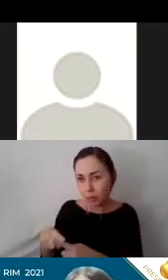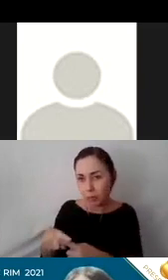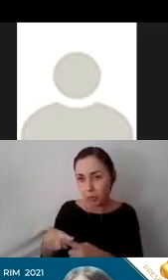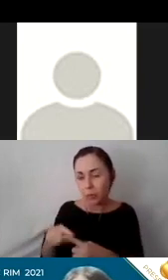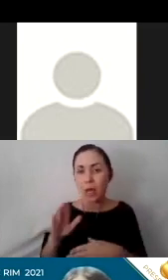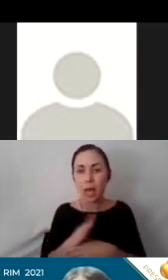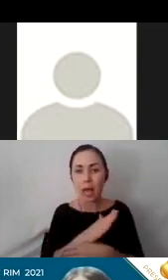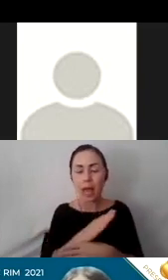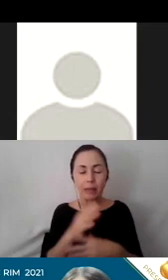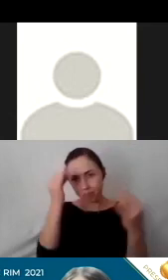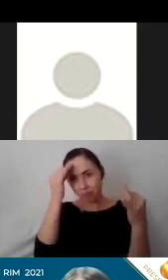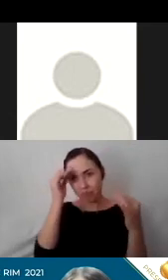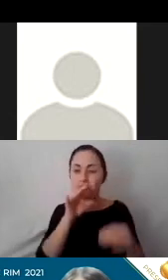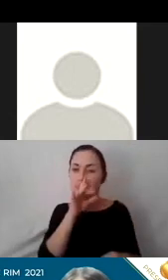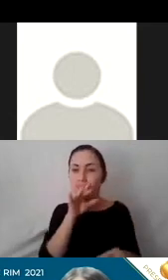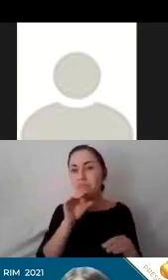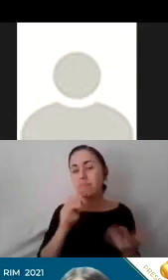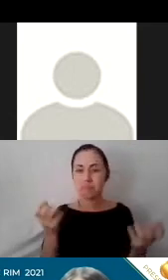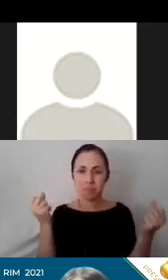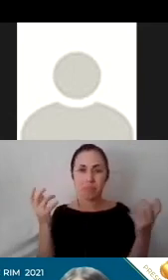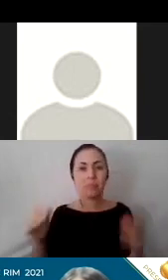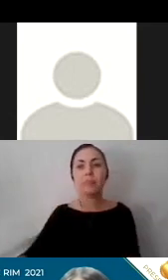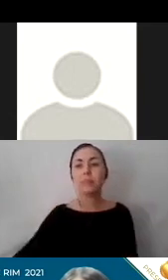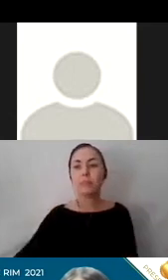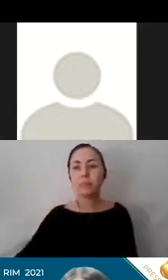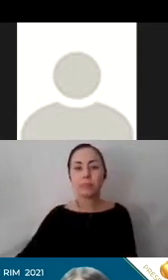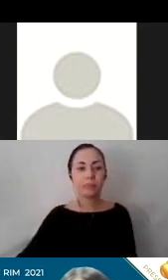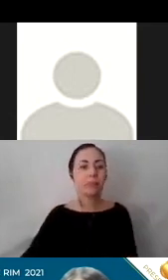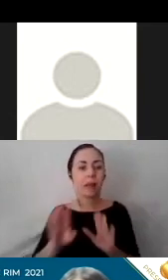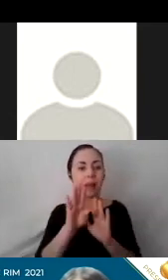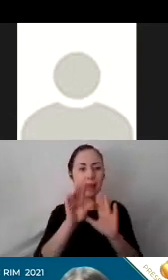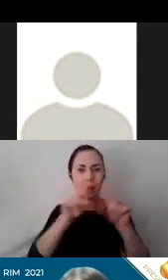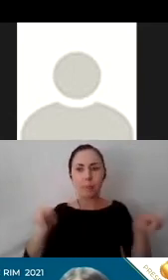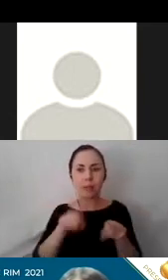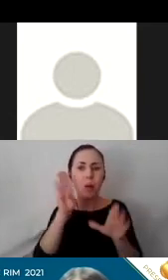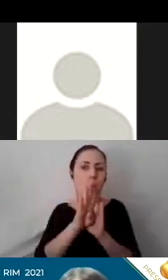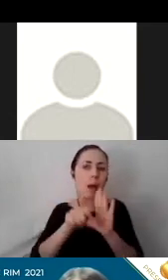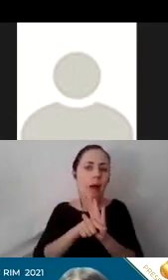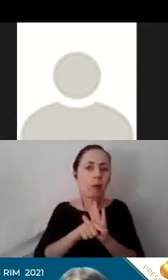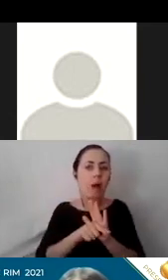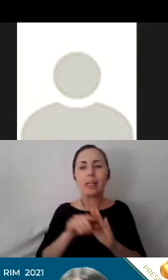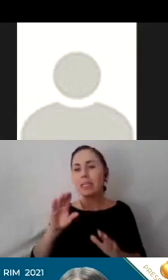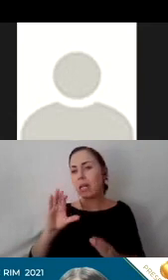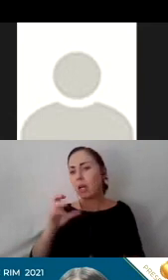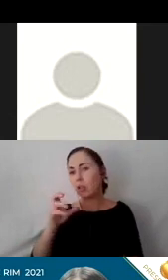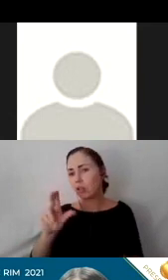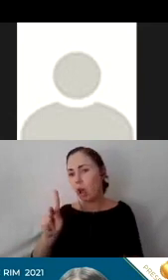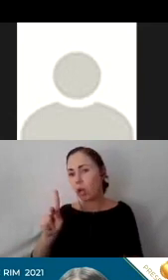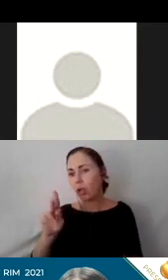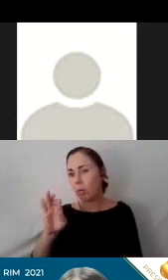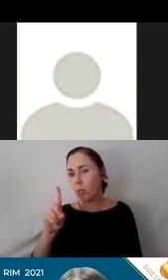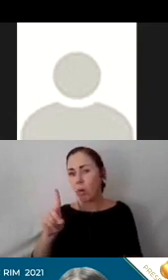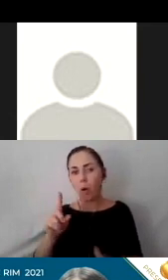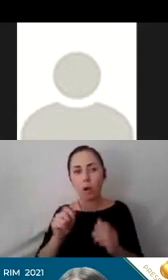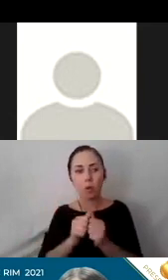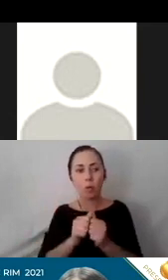share your thoughts. The background image is a chalkboard with a stack of textbooks. There's a white box with orange text. The